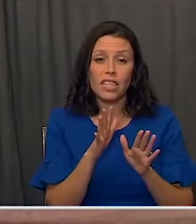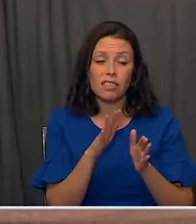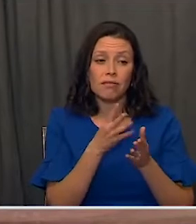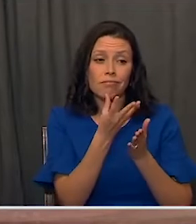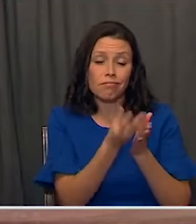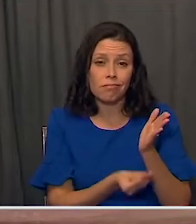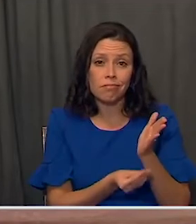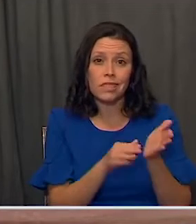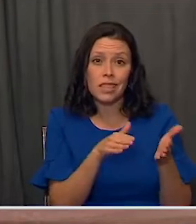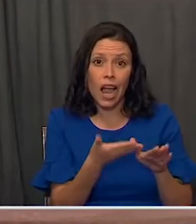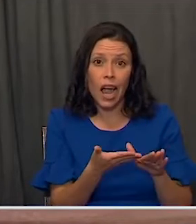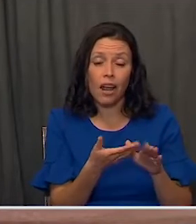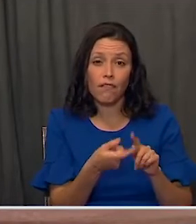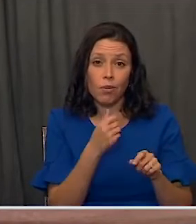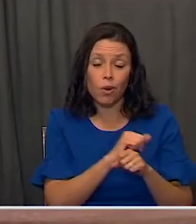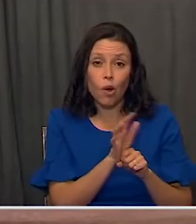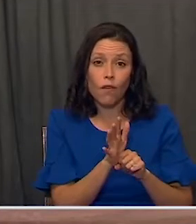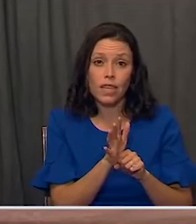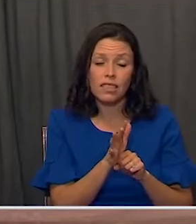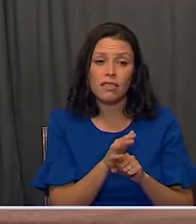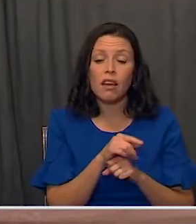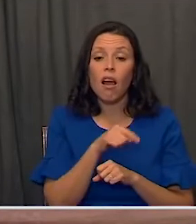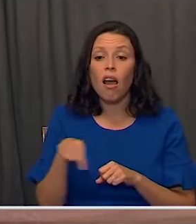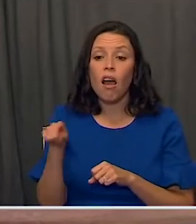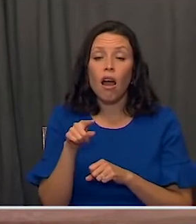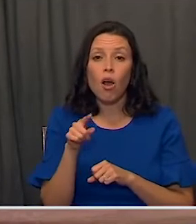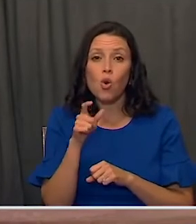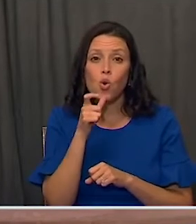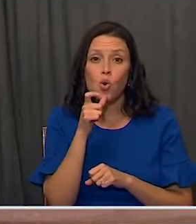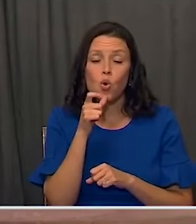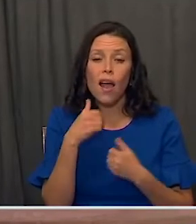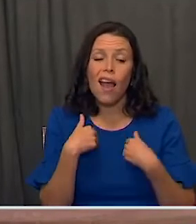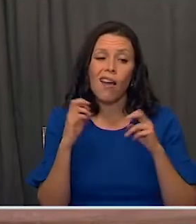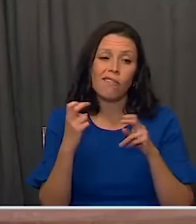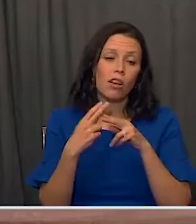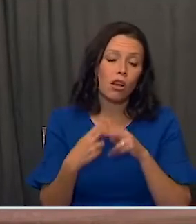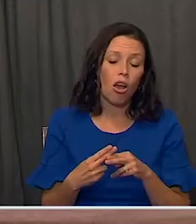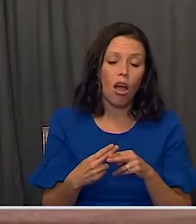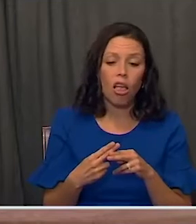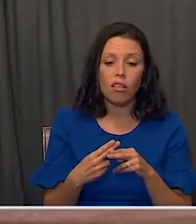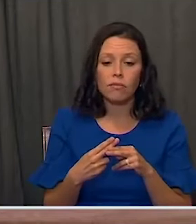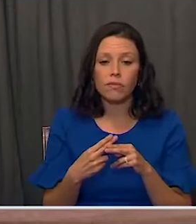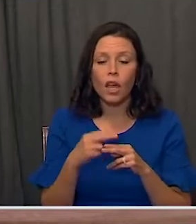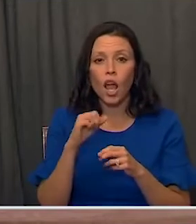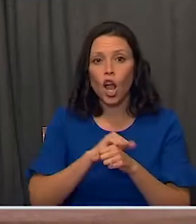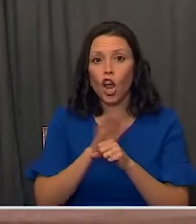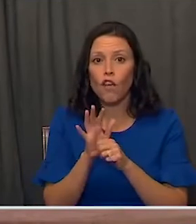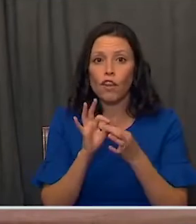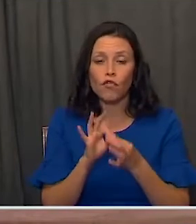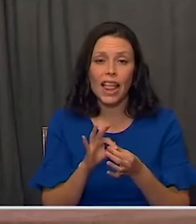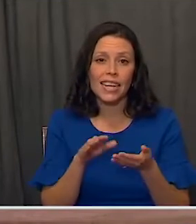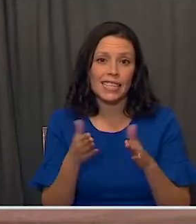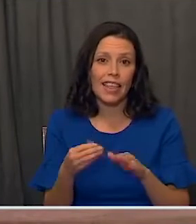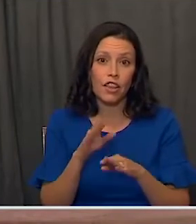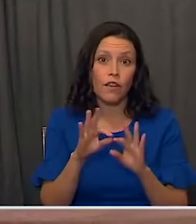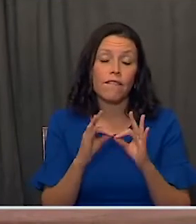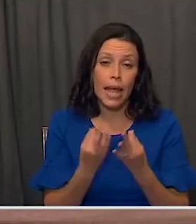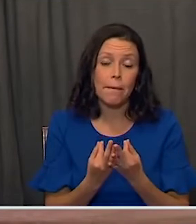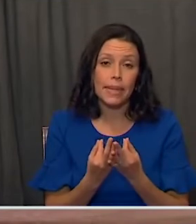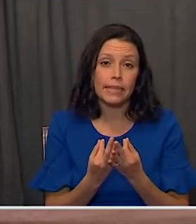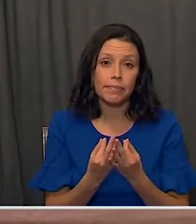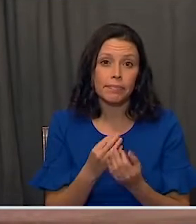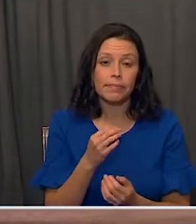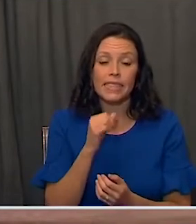lives to the infection itself, there are those of you who have what I call COVID-related deaths in your family.